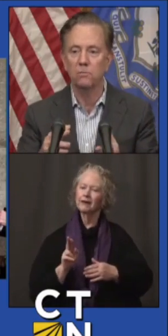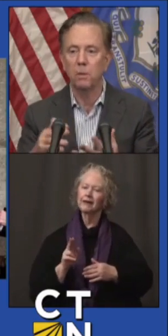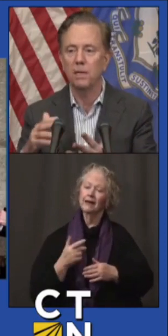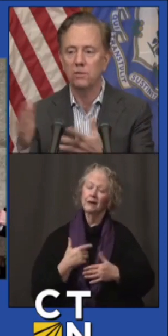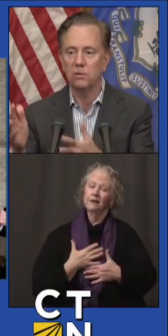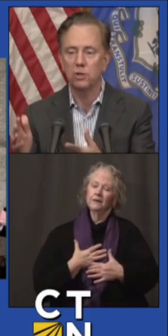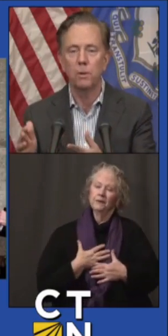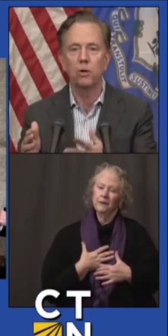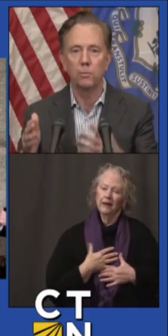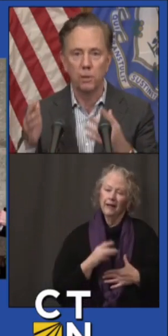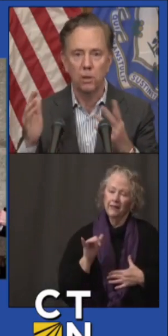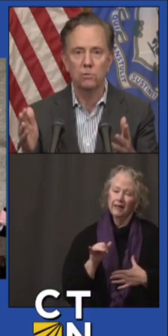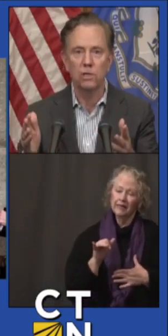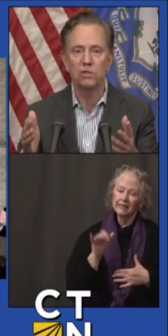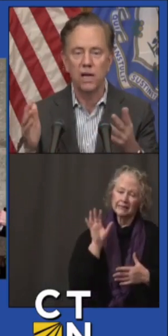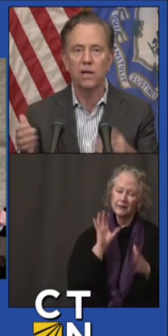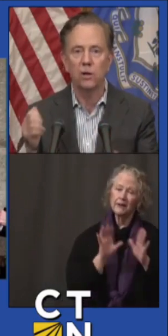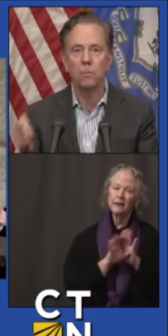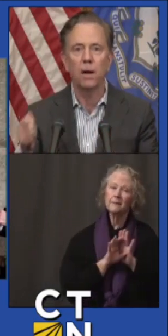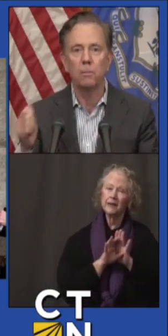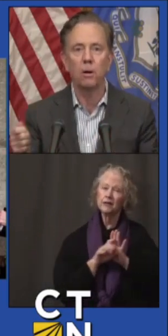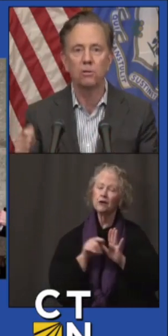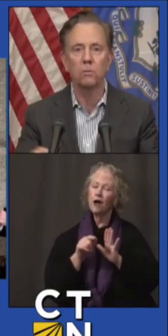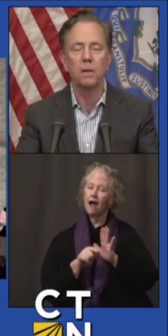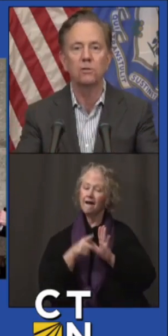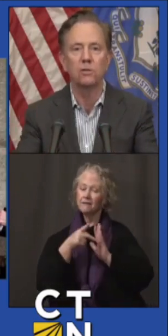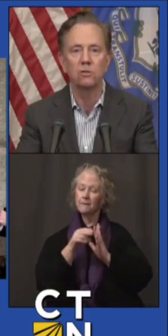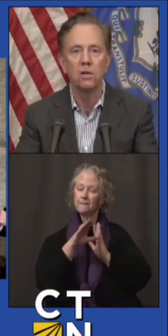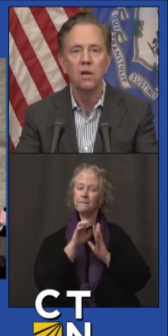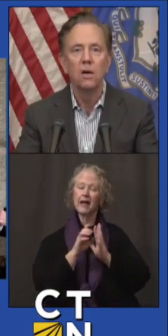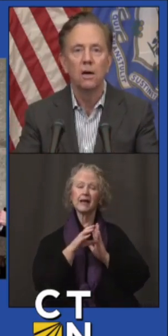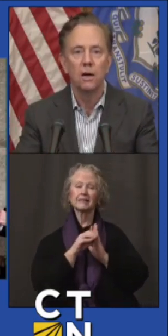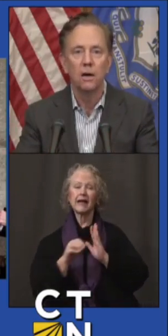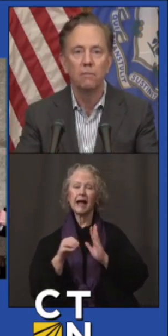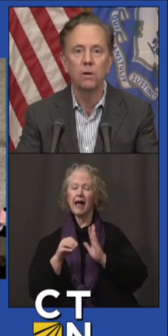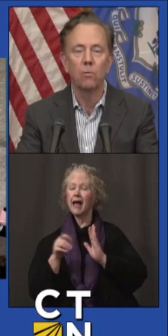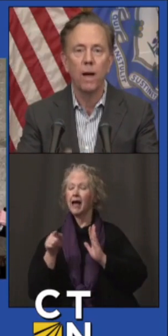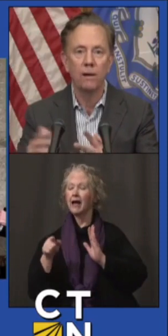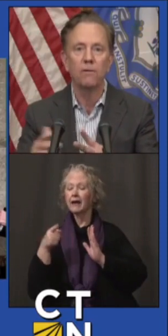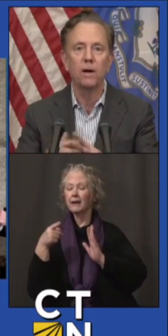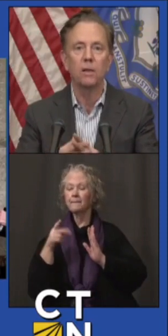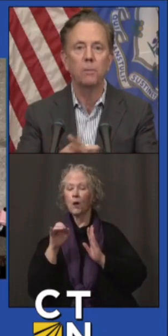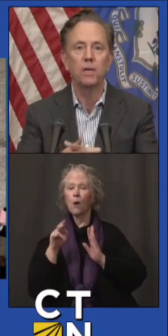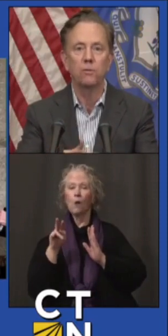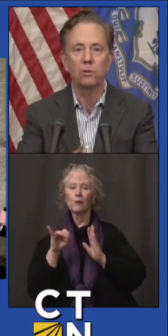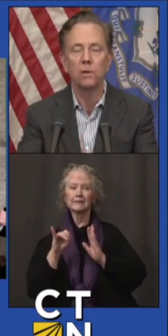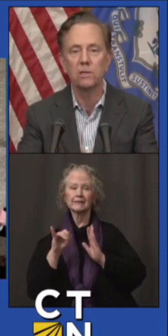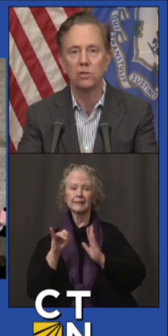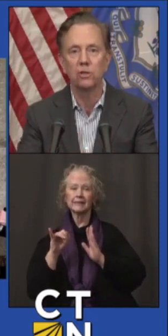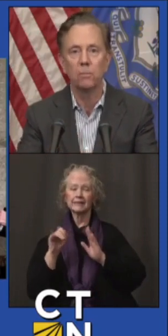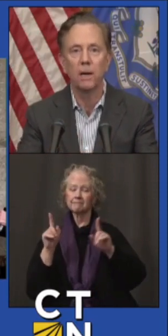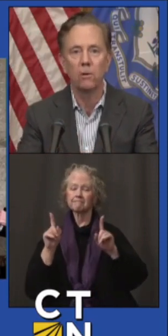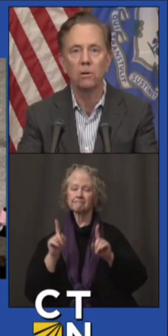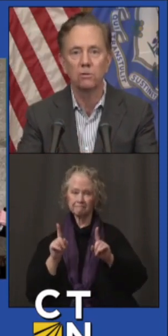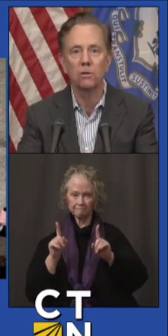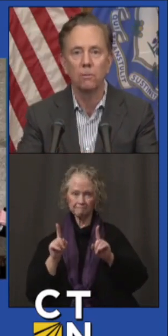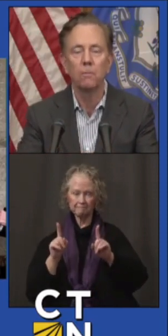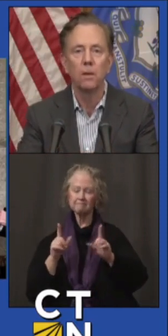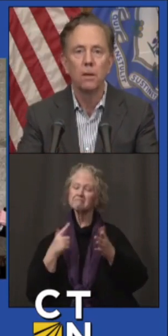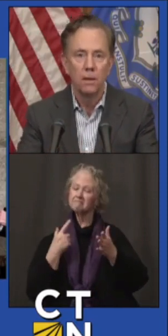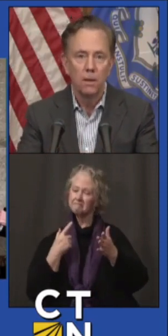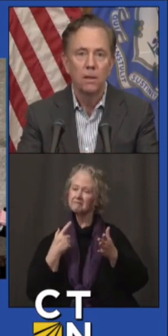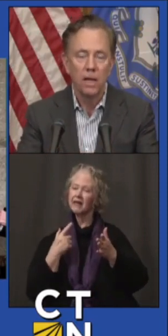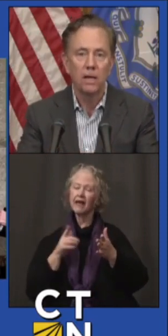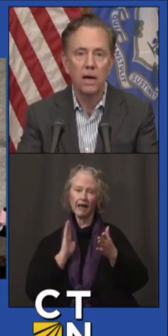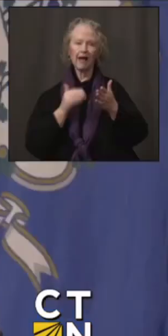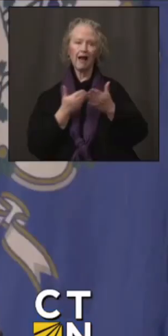Vice President Pence and Speaker Pelosi standing on a bipartisan basis, uh, you know, ratifying the peaceful transition of power. So,